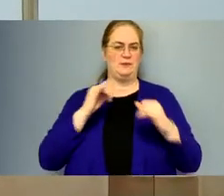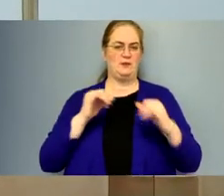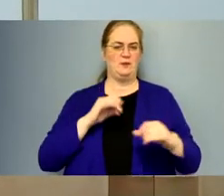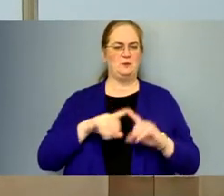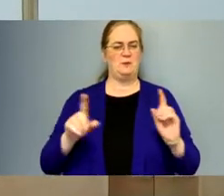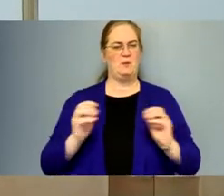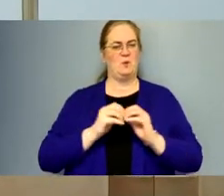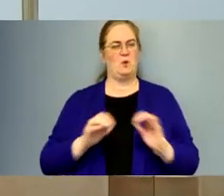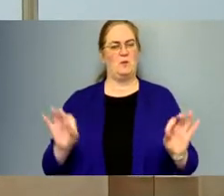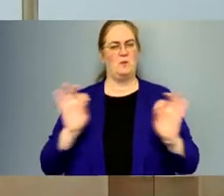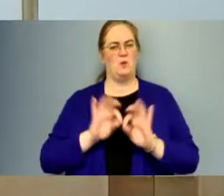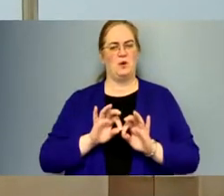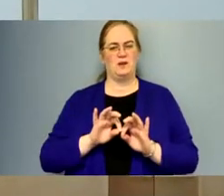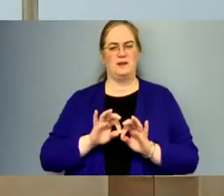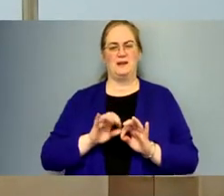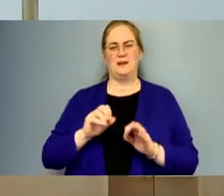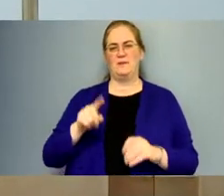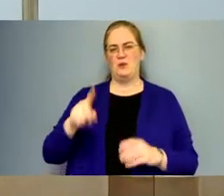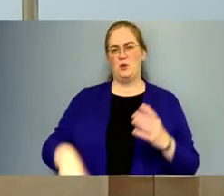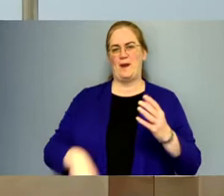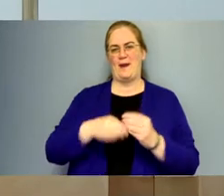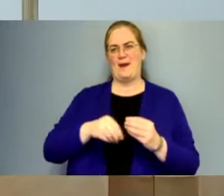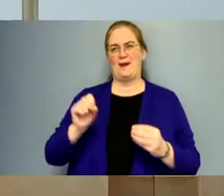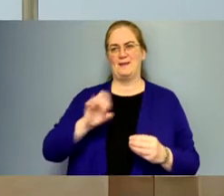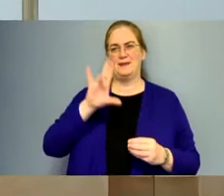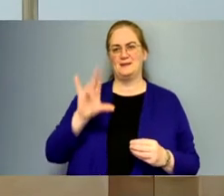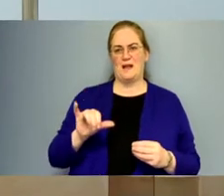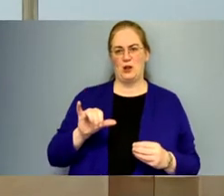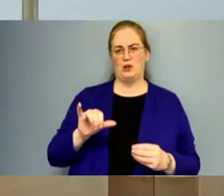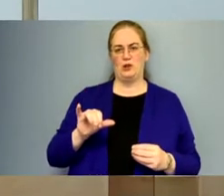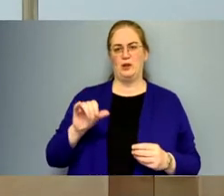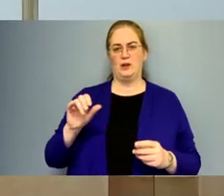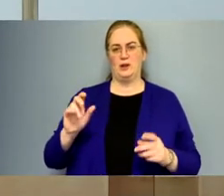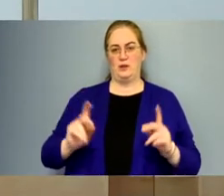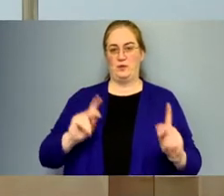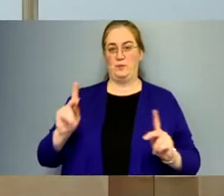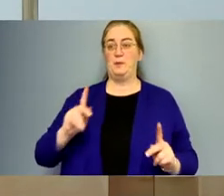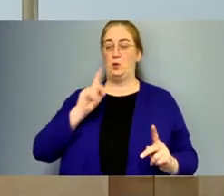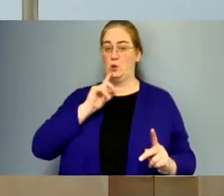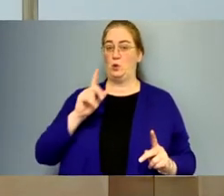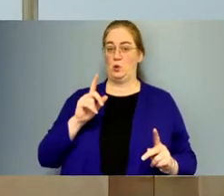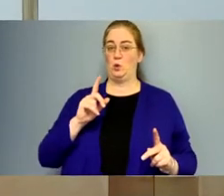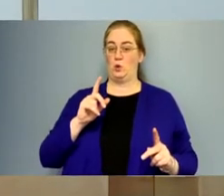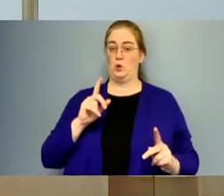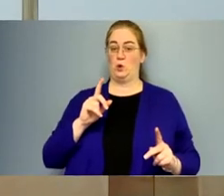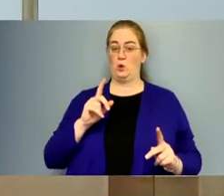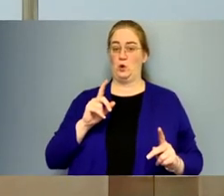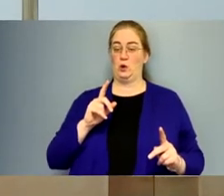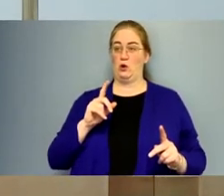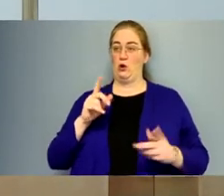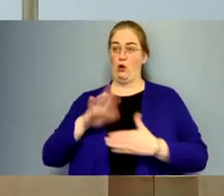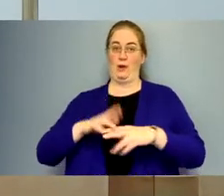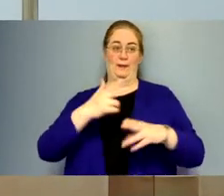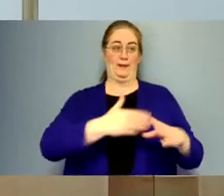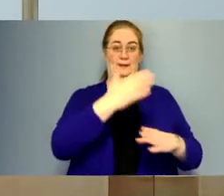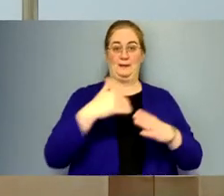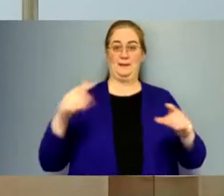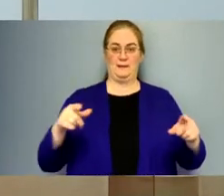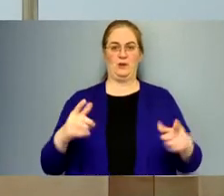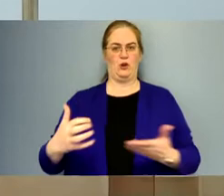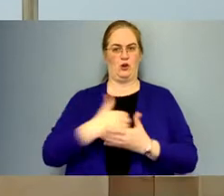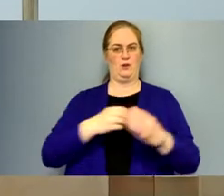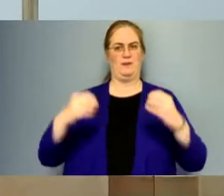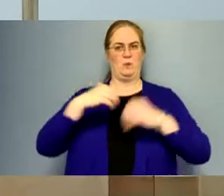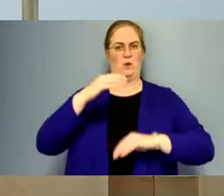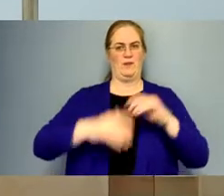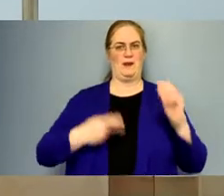but more importantly, if you add the salary that people who are being duplicative and being on both lists are, they're making more than our